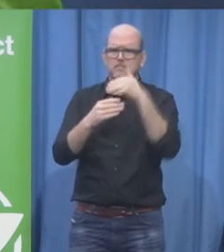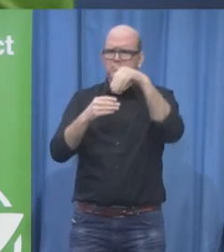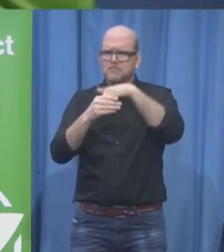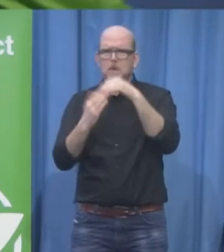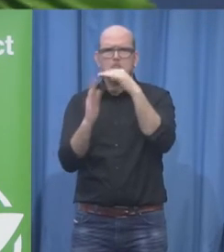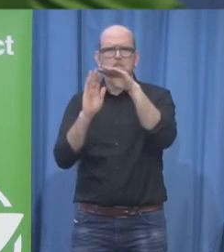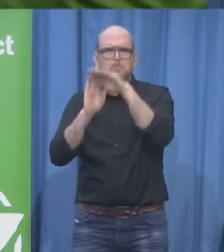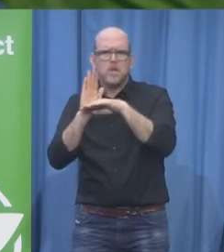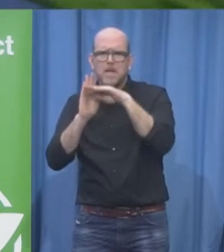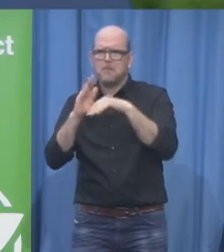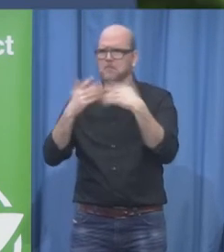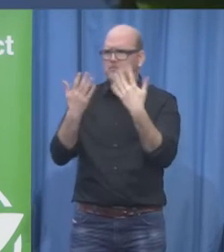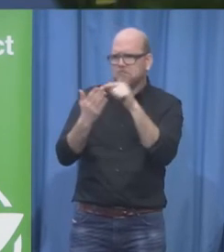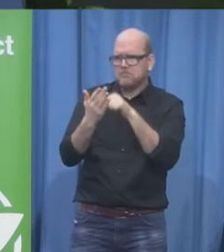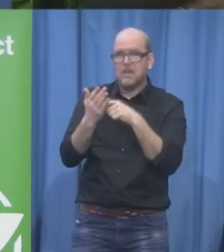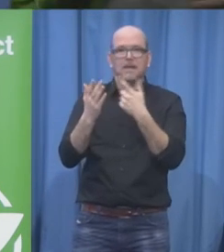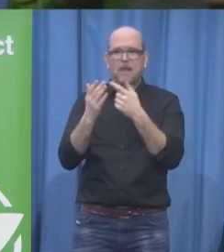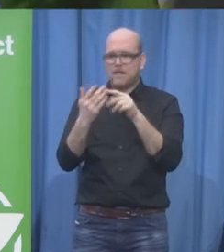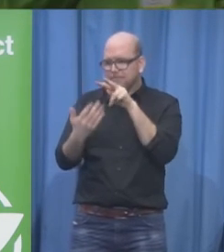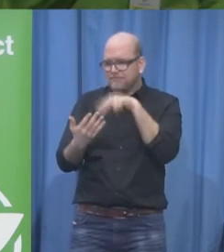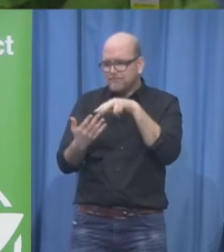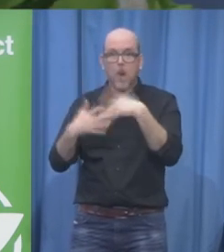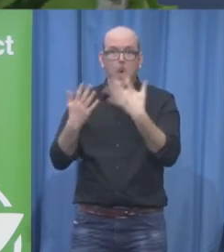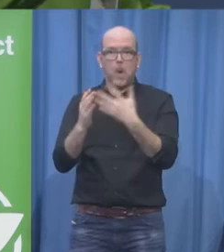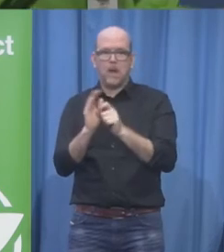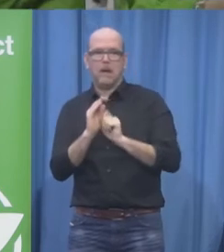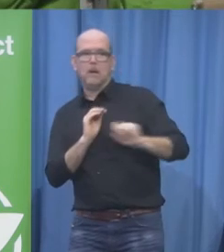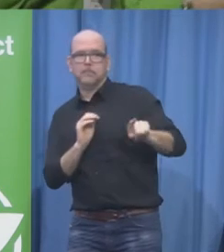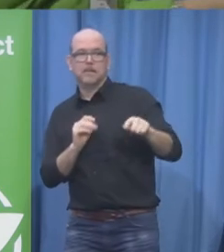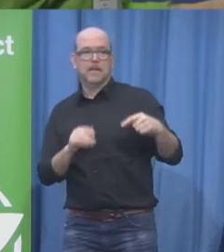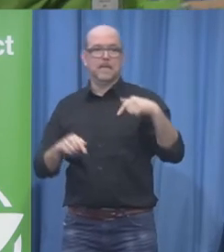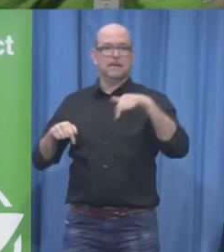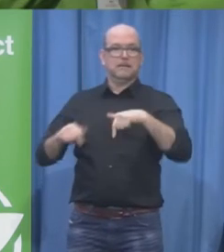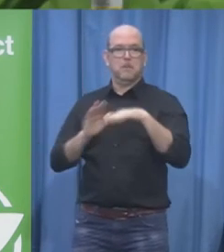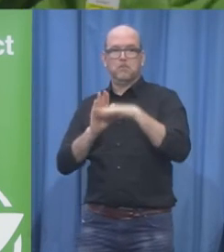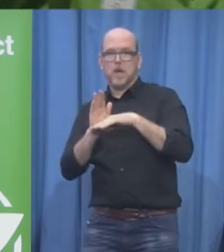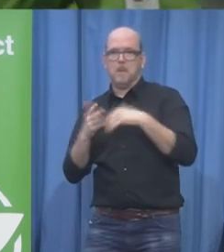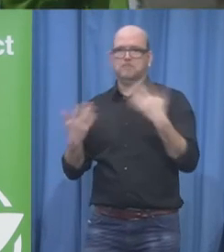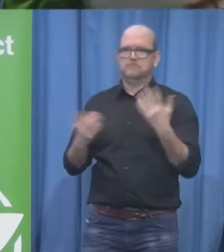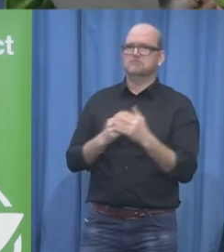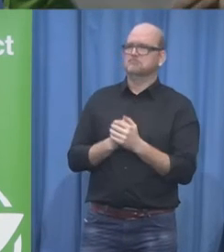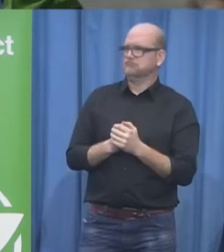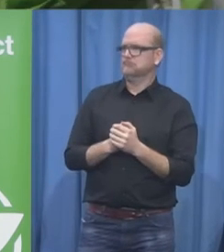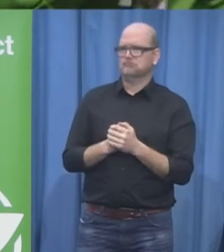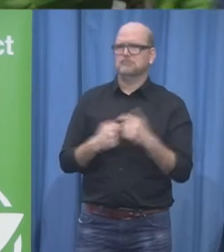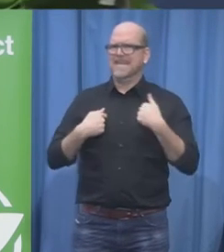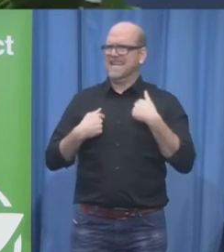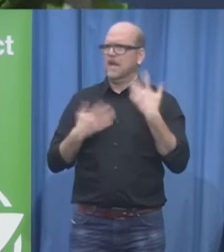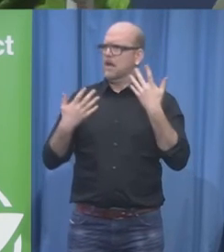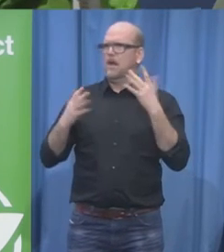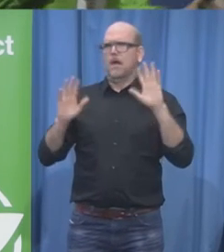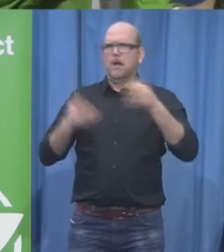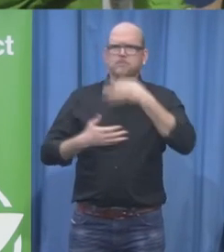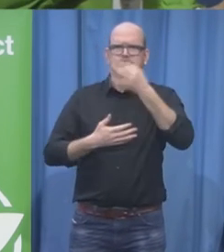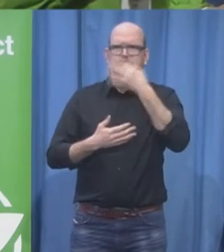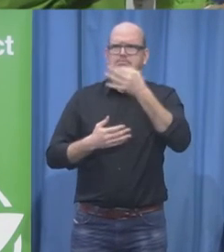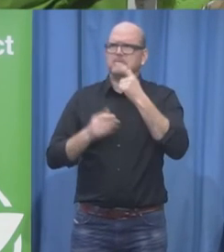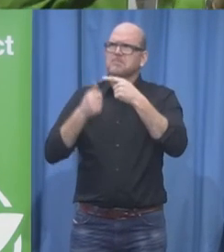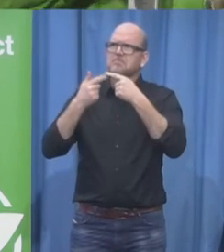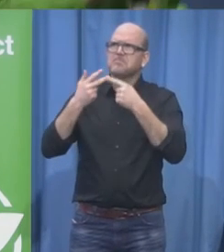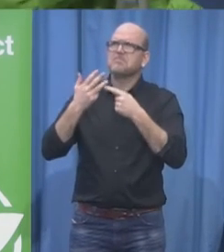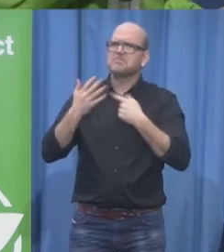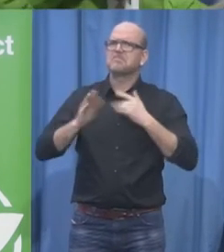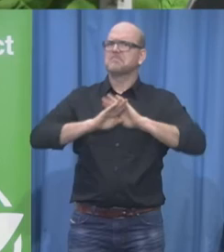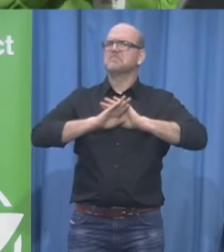now enough from me though I would love to talk to you all day long about how I love this topic I am